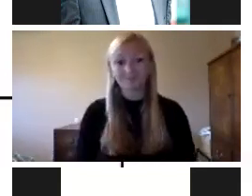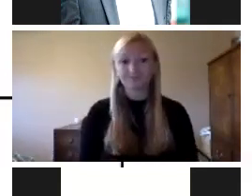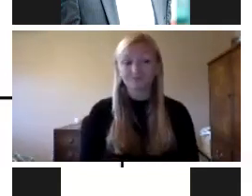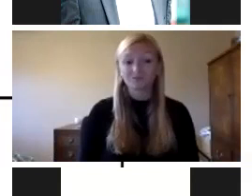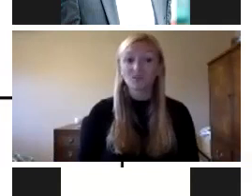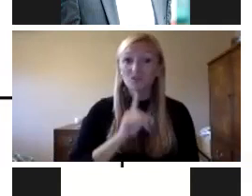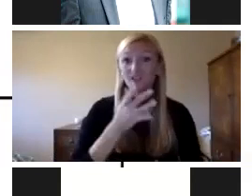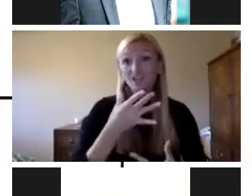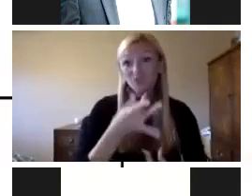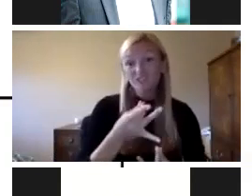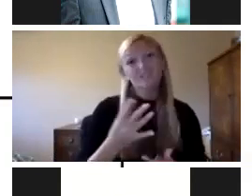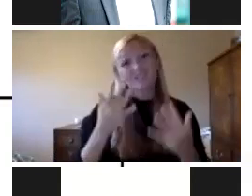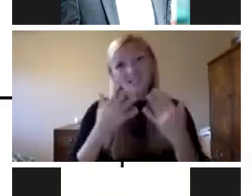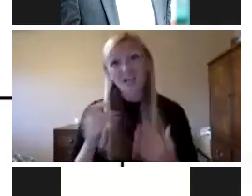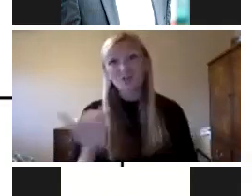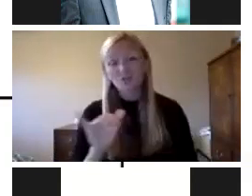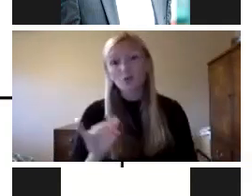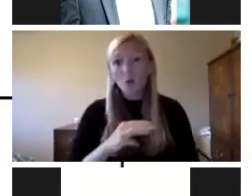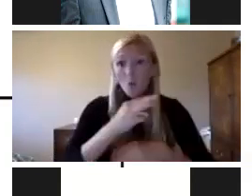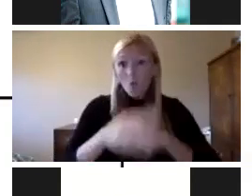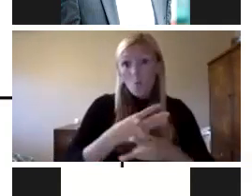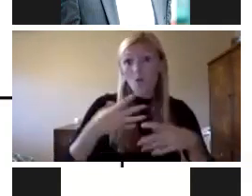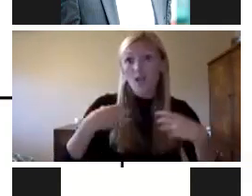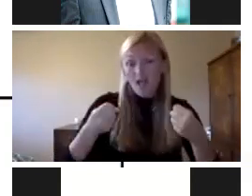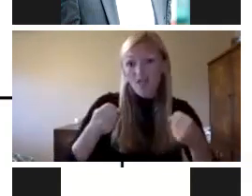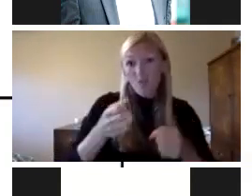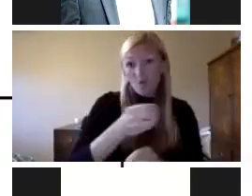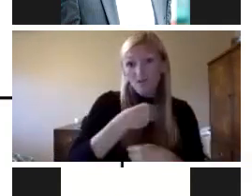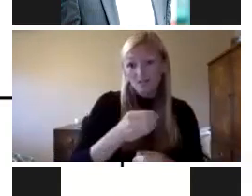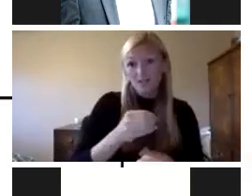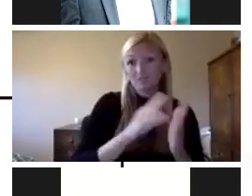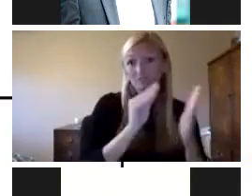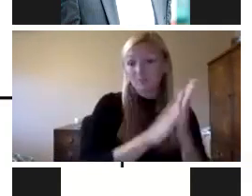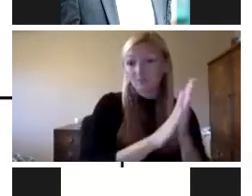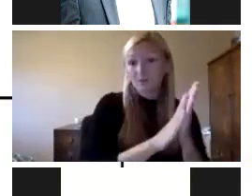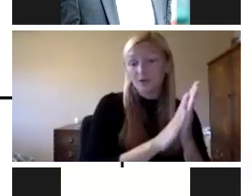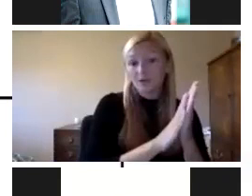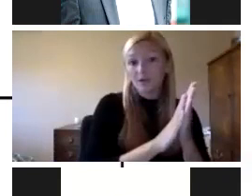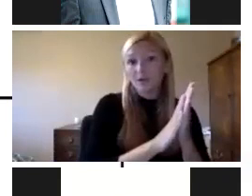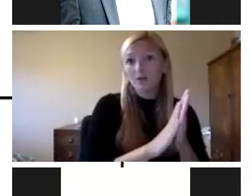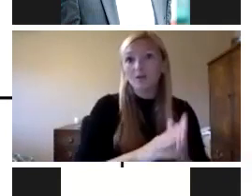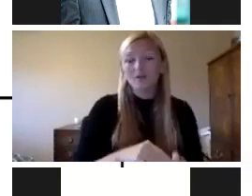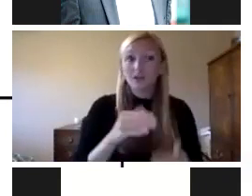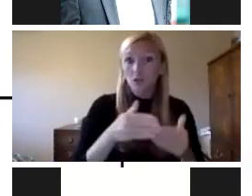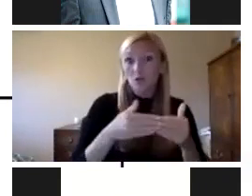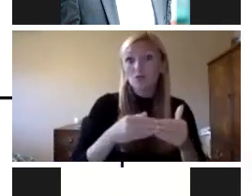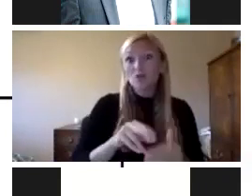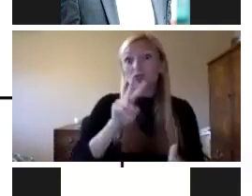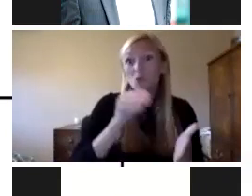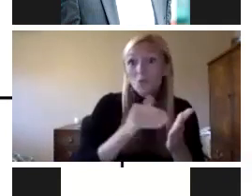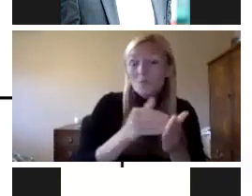potentially the sad thing about all of this is the World Health Organization on Monday put out a situation report that showed that there was nearly two million new cases.